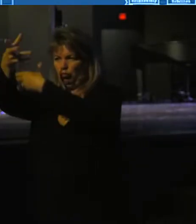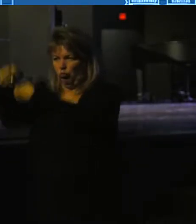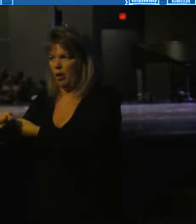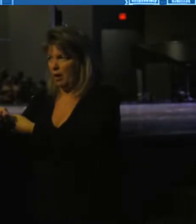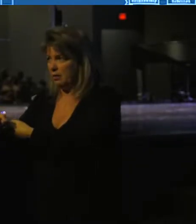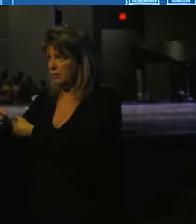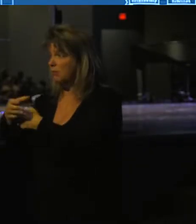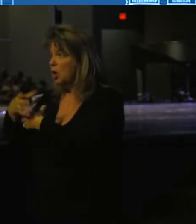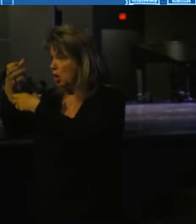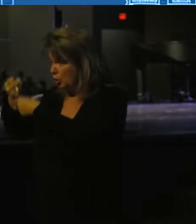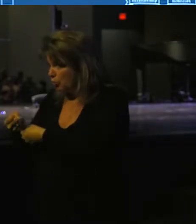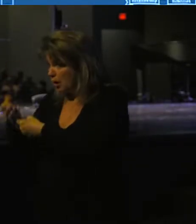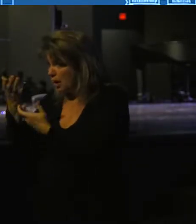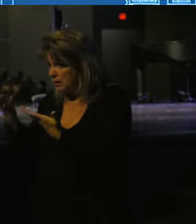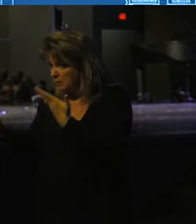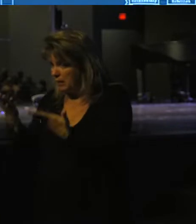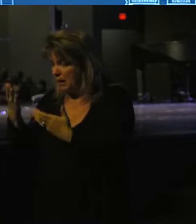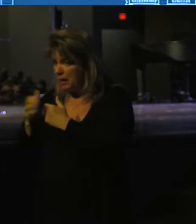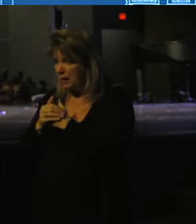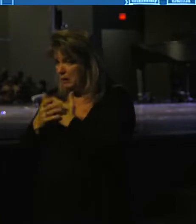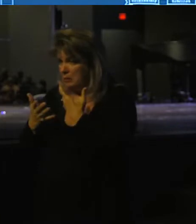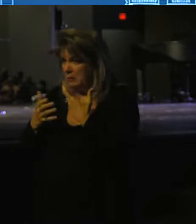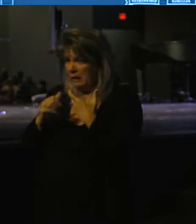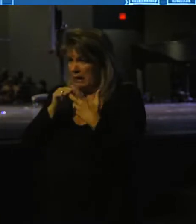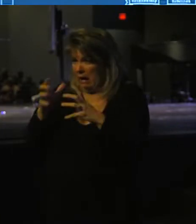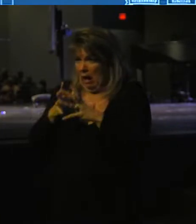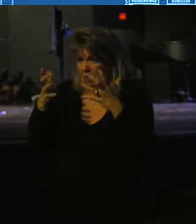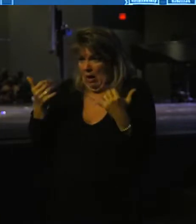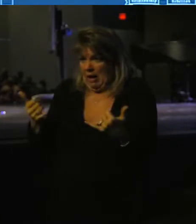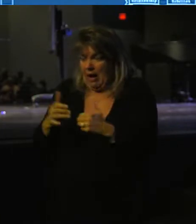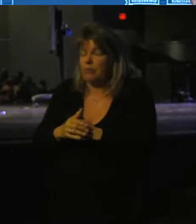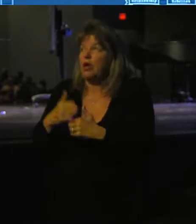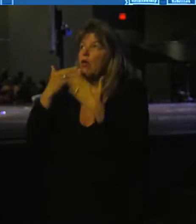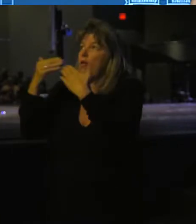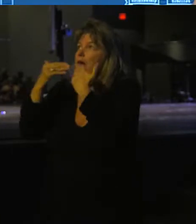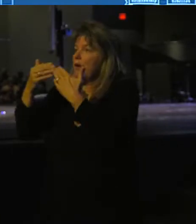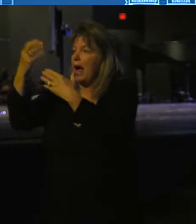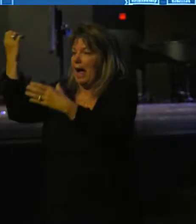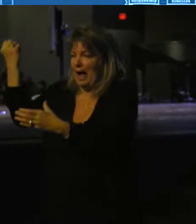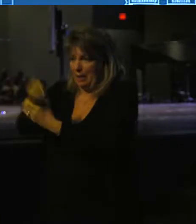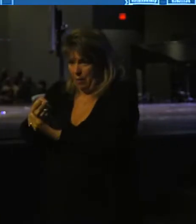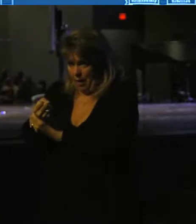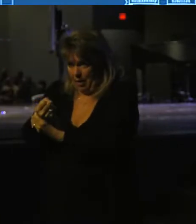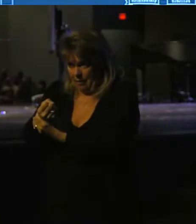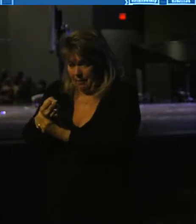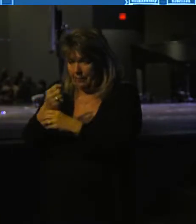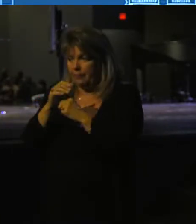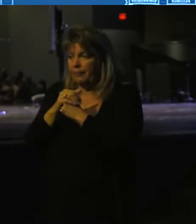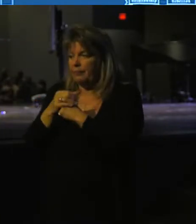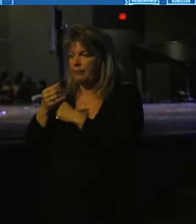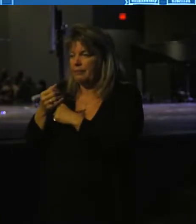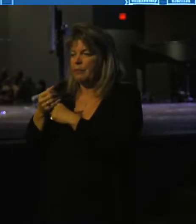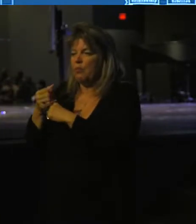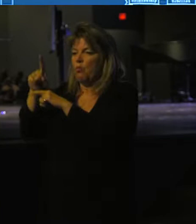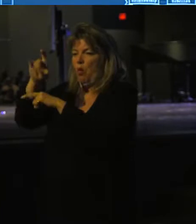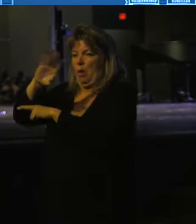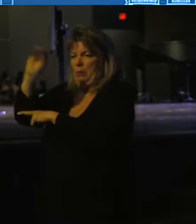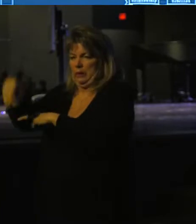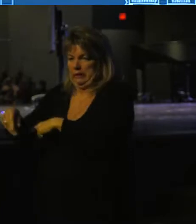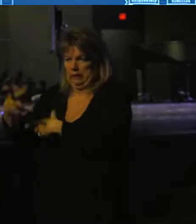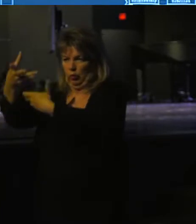While trust may be few and far between right now, I am so thankful that Abraham had complete trust.